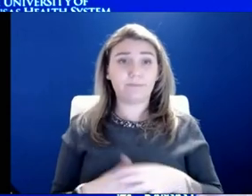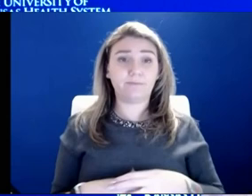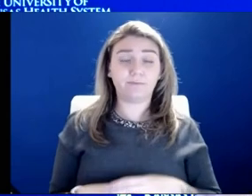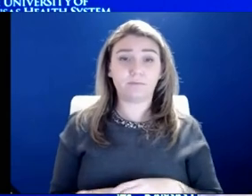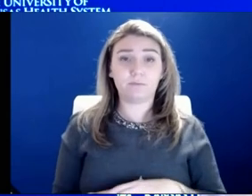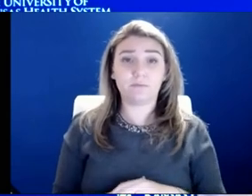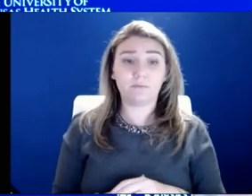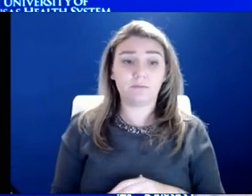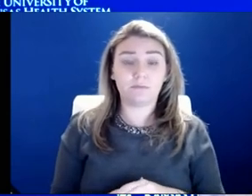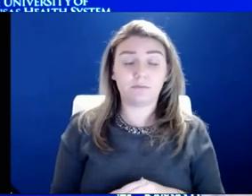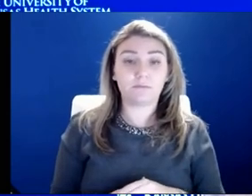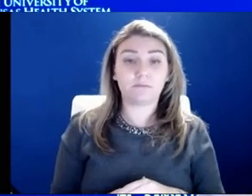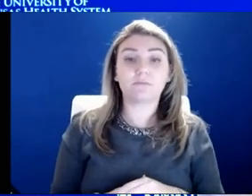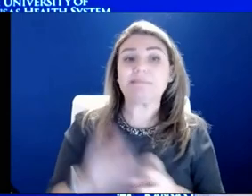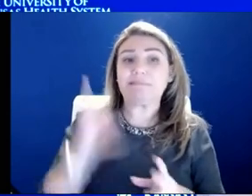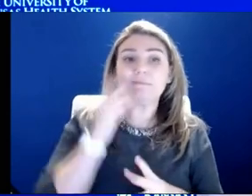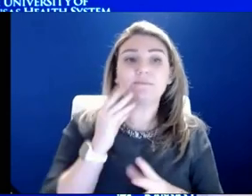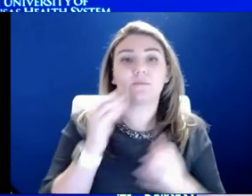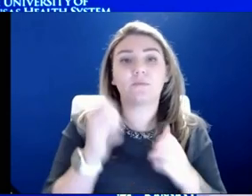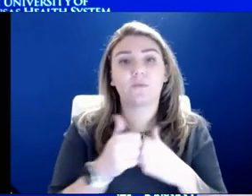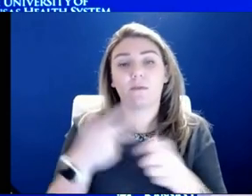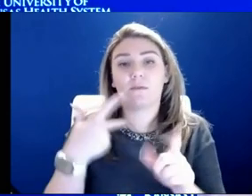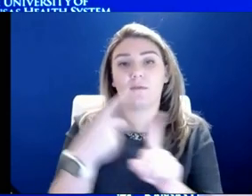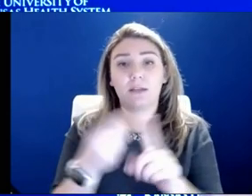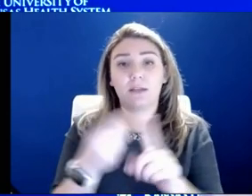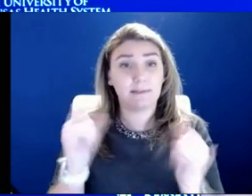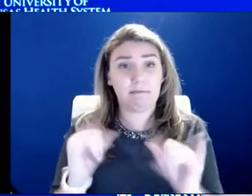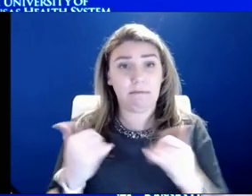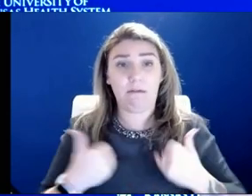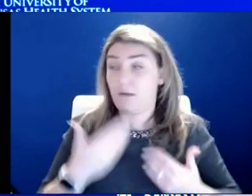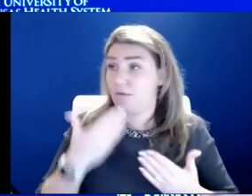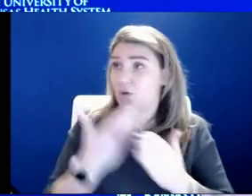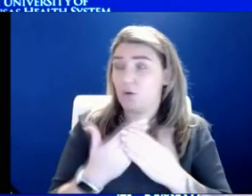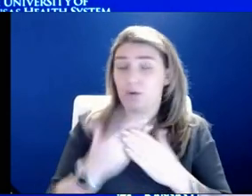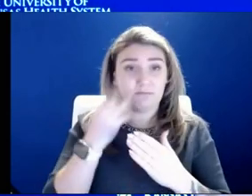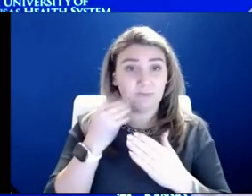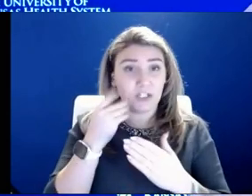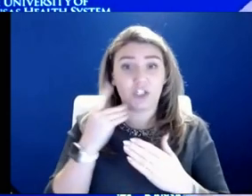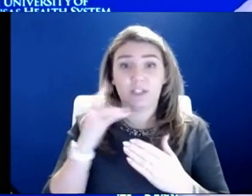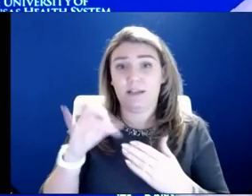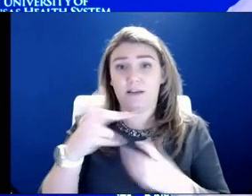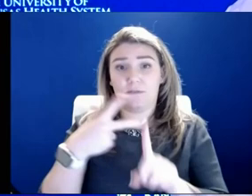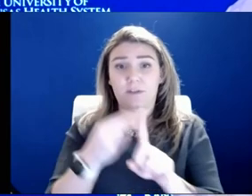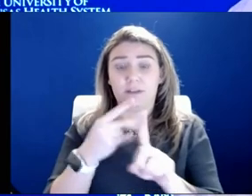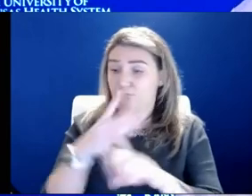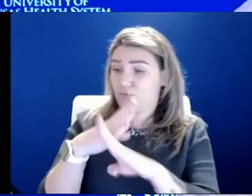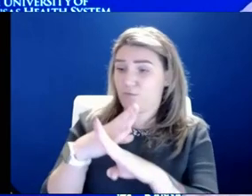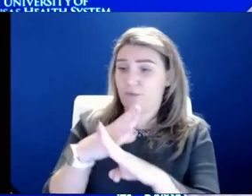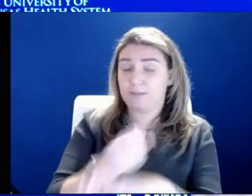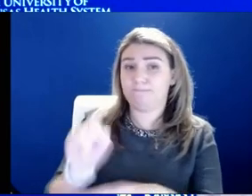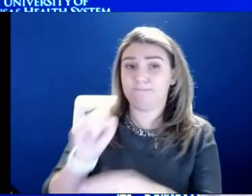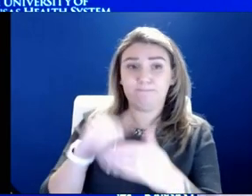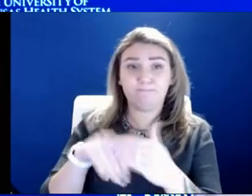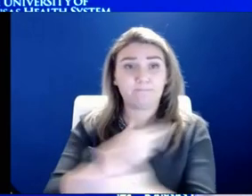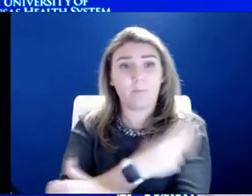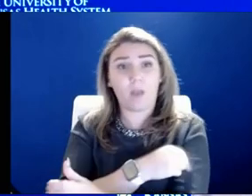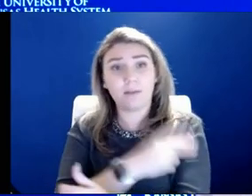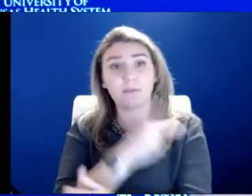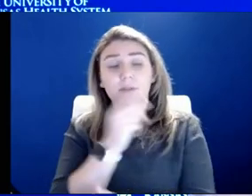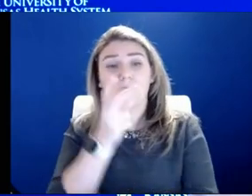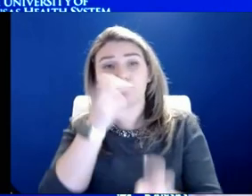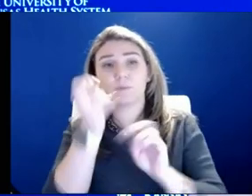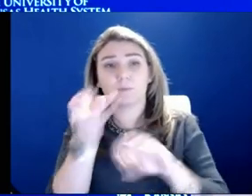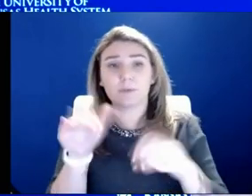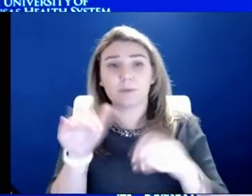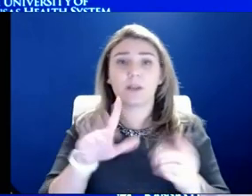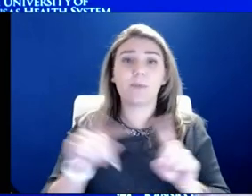experience with the vaccines. We still do have very good experience with the vaccines and preventing hospitalization and severe disease and death. But there